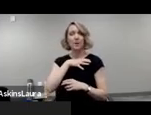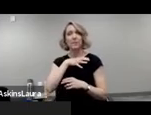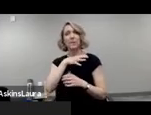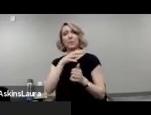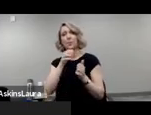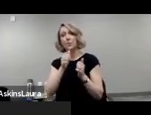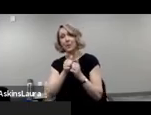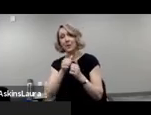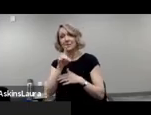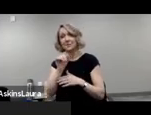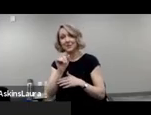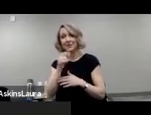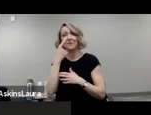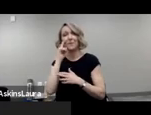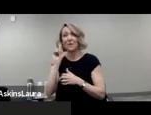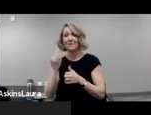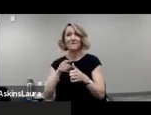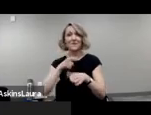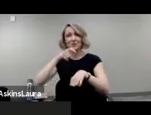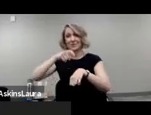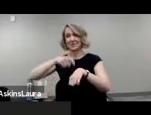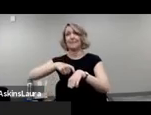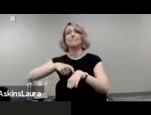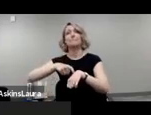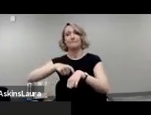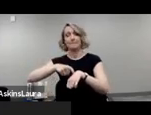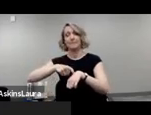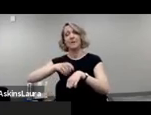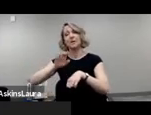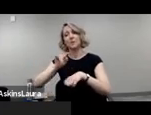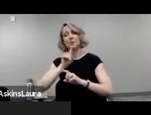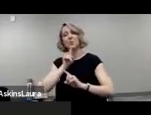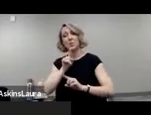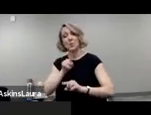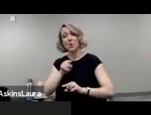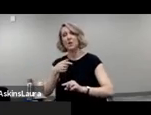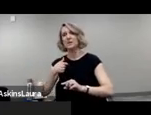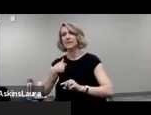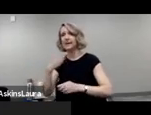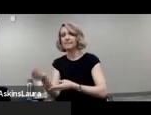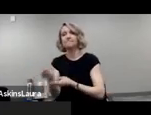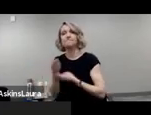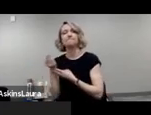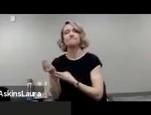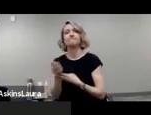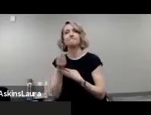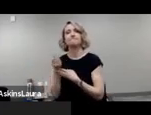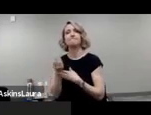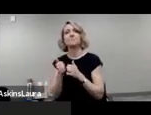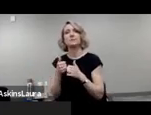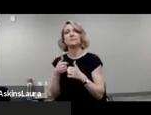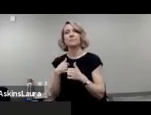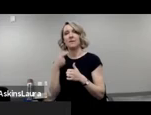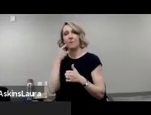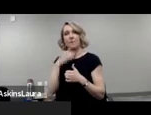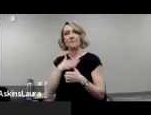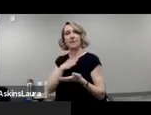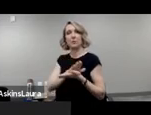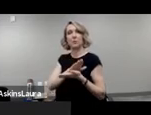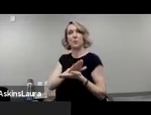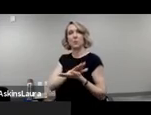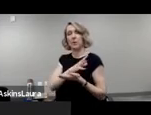the first time, and these reports I carried around at school and at my